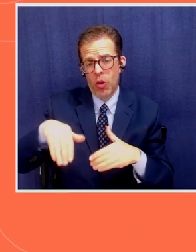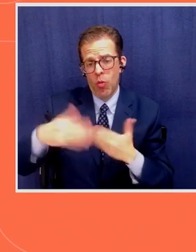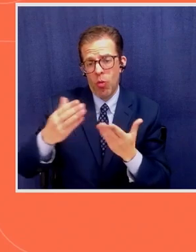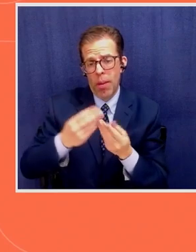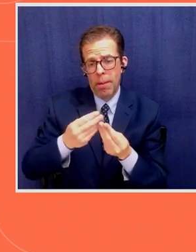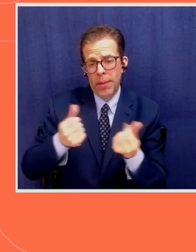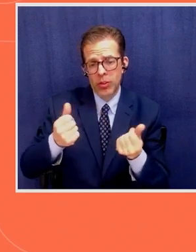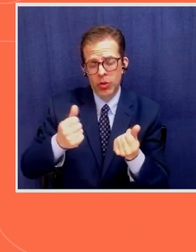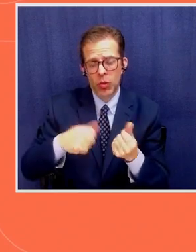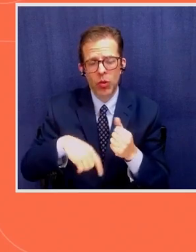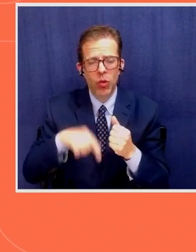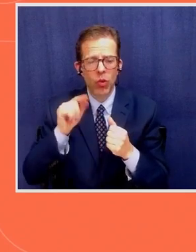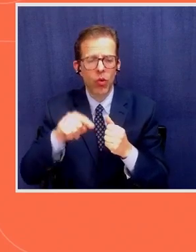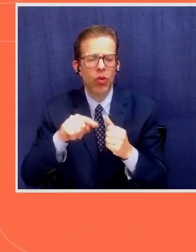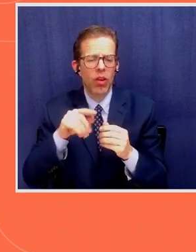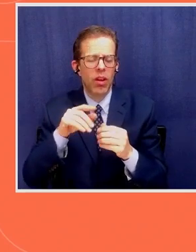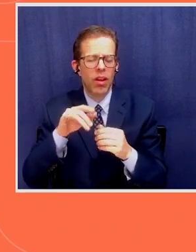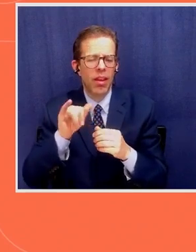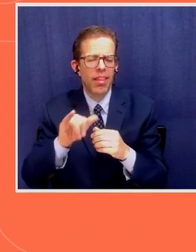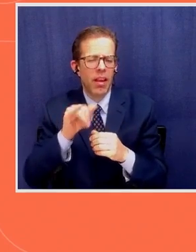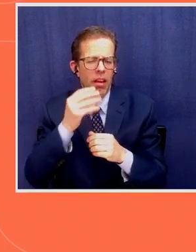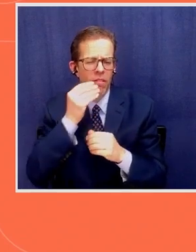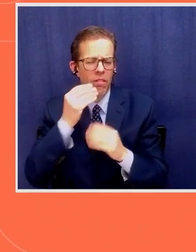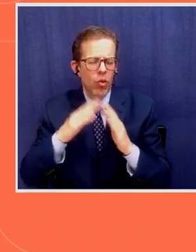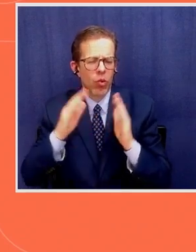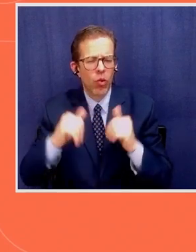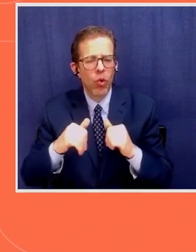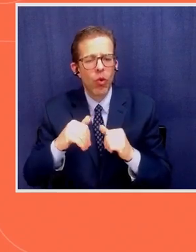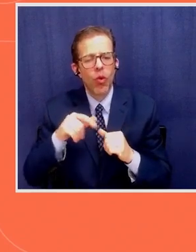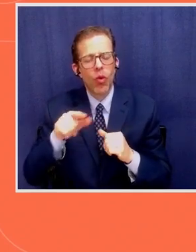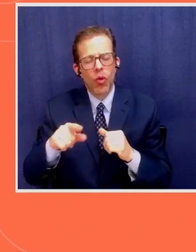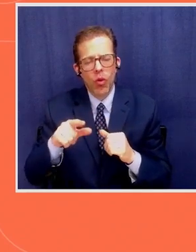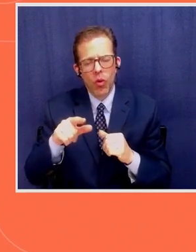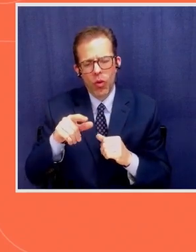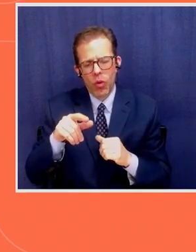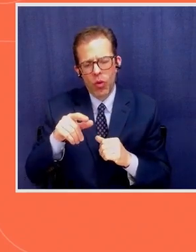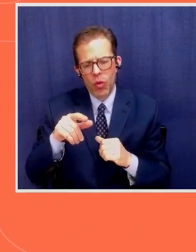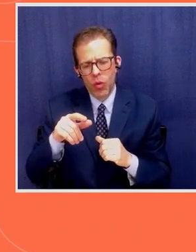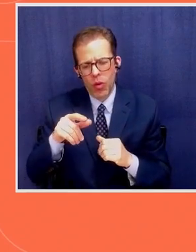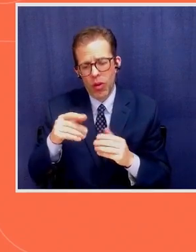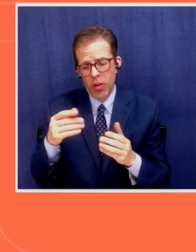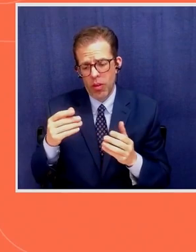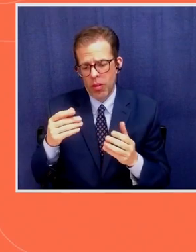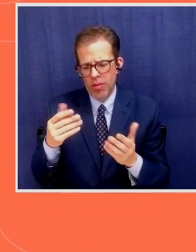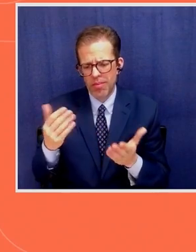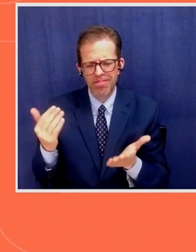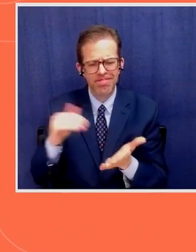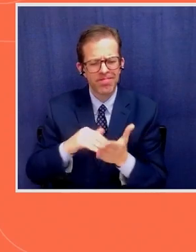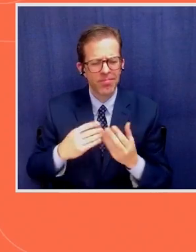looking at those traditional food systems, reviving them, if we are going to